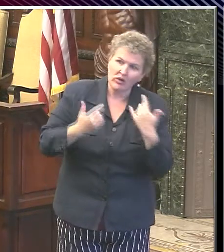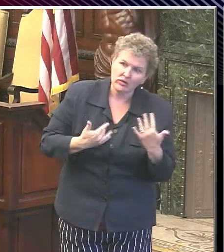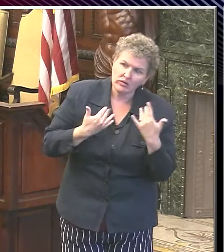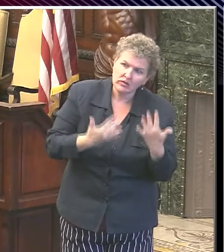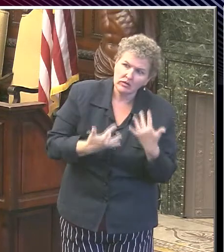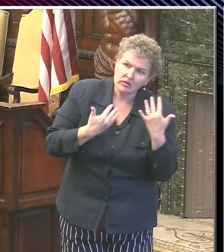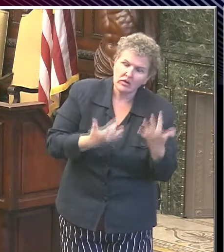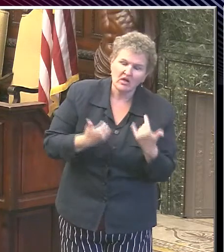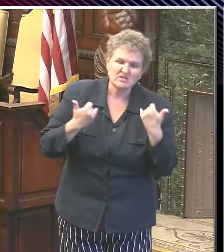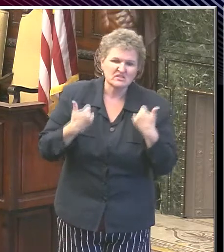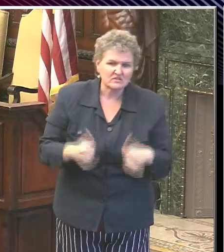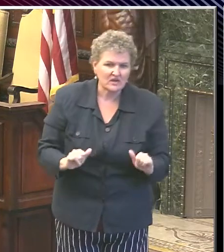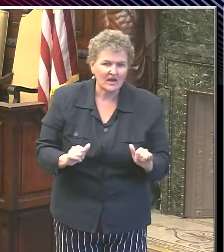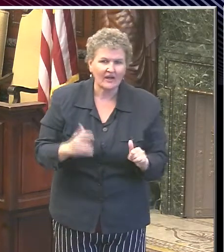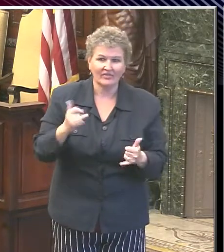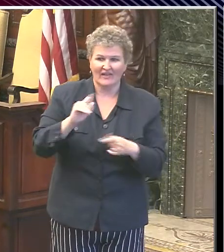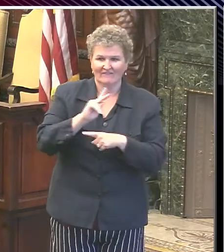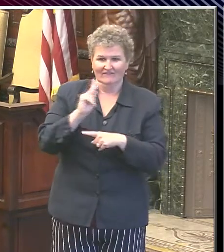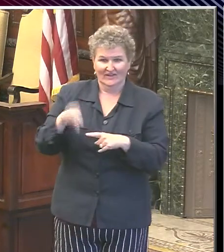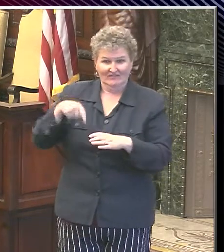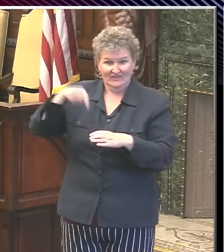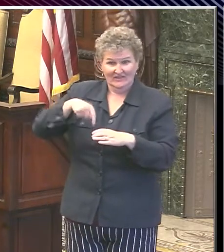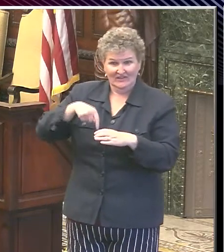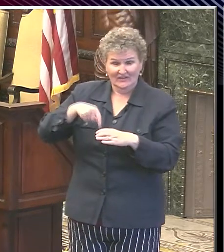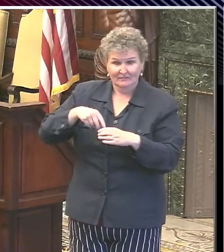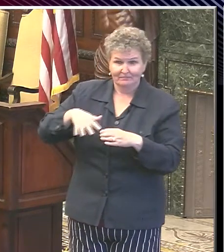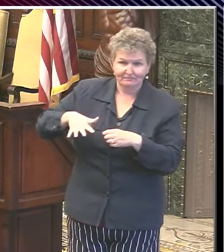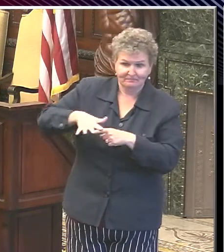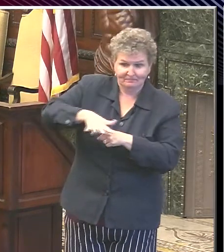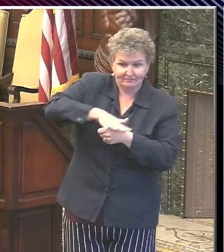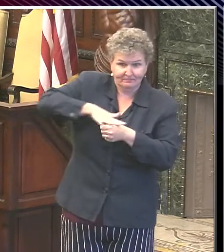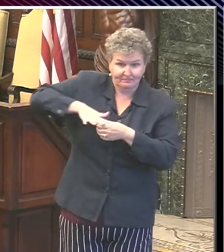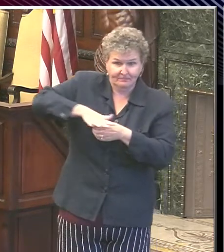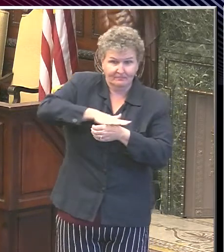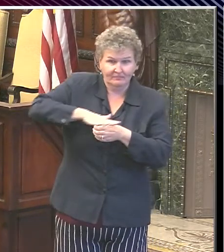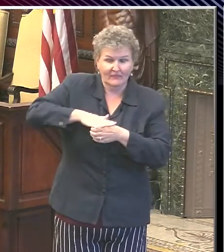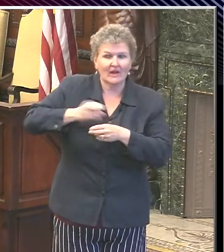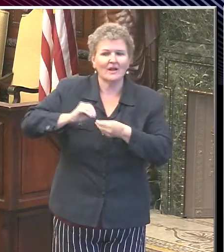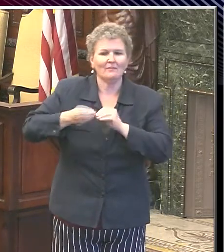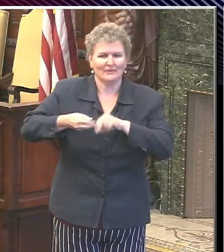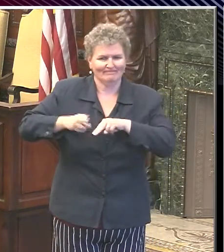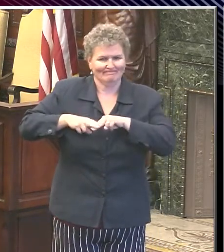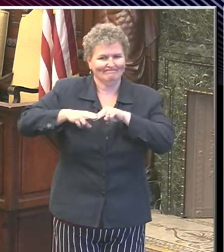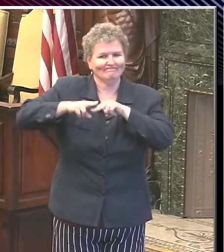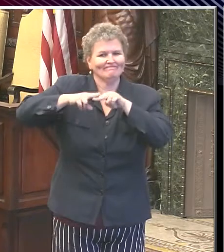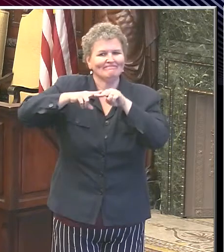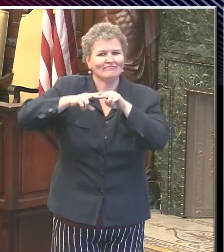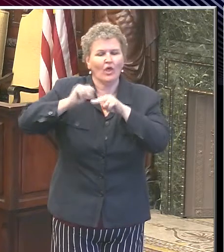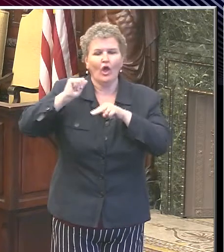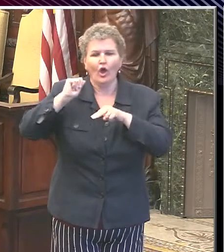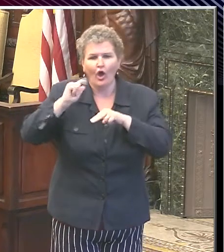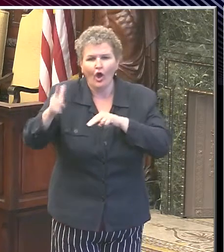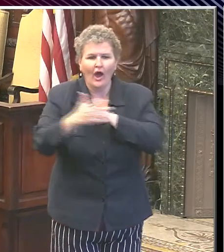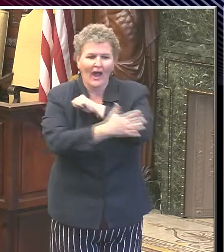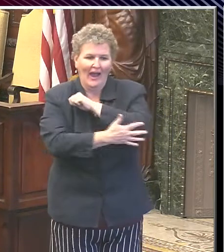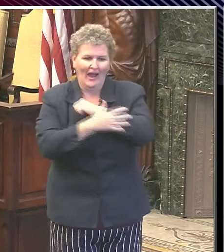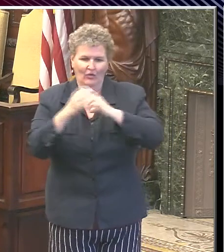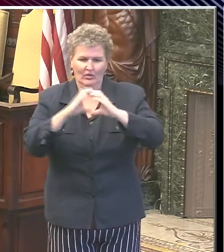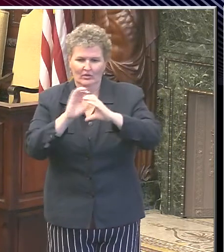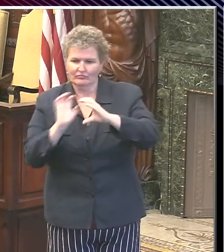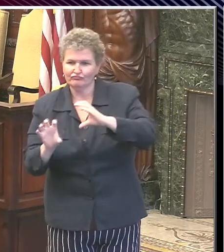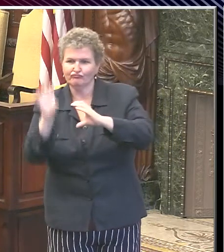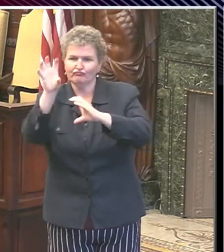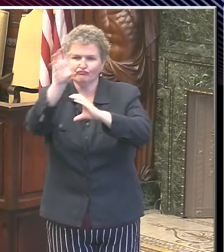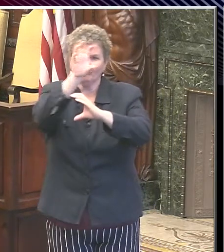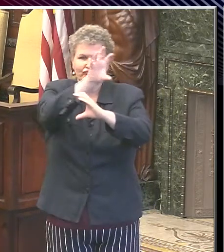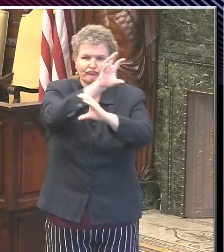That's where we are with Philadelphia. In the region as a whole, we are seeing increasing case counts in the collar counties around Philadelphia, as